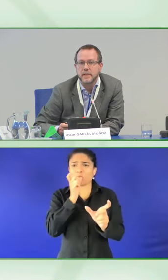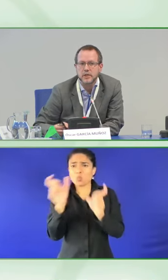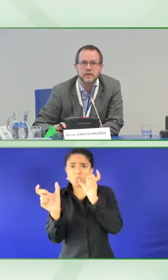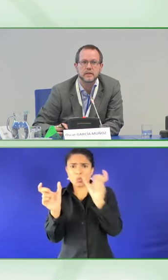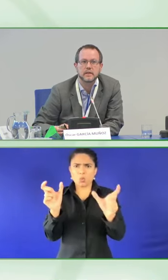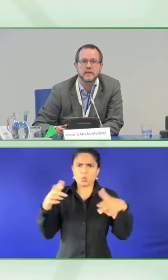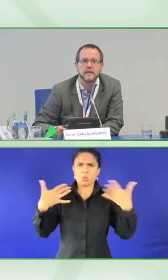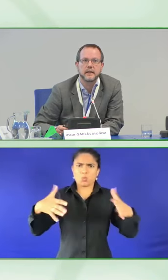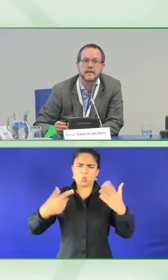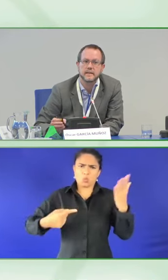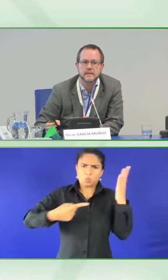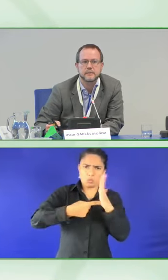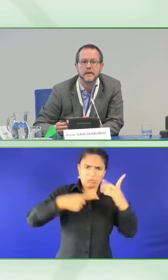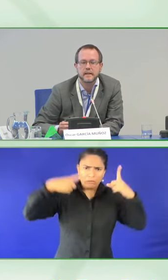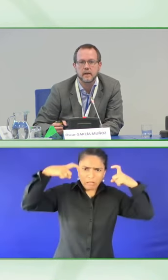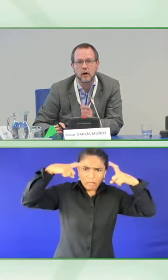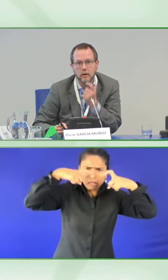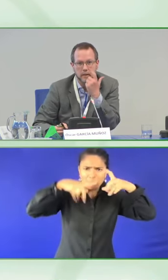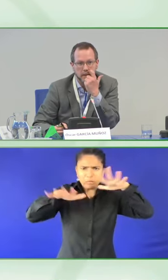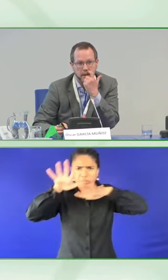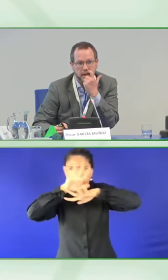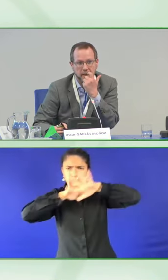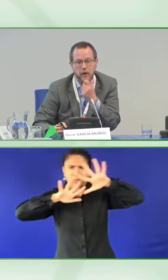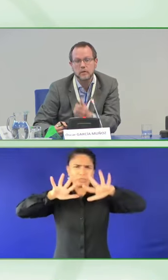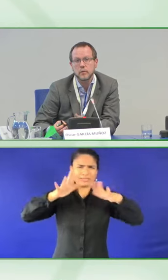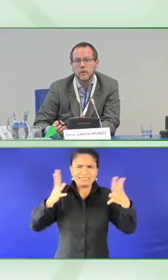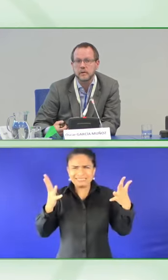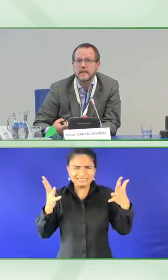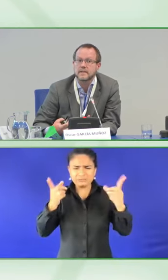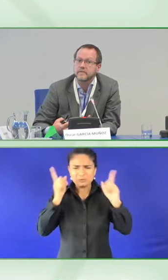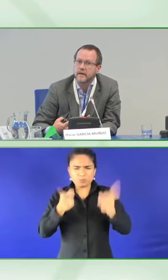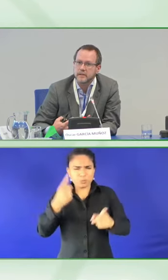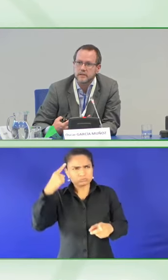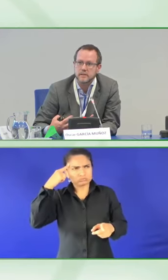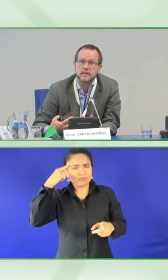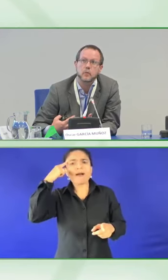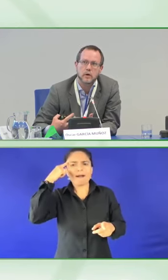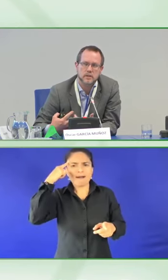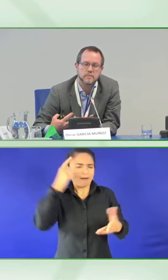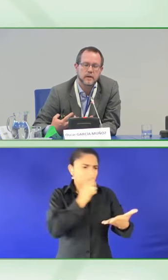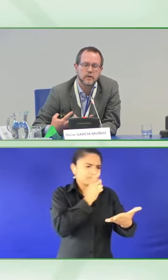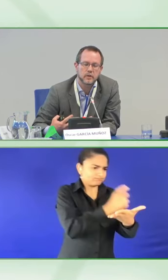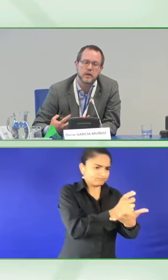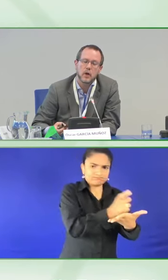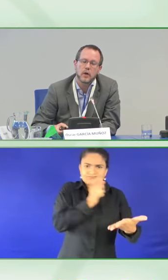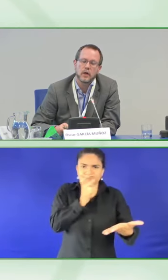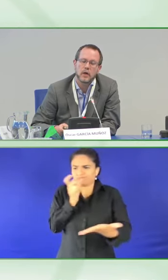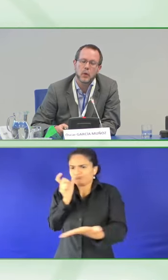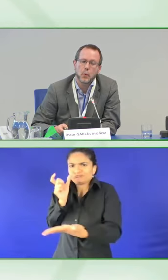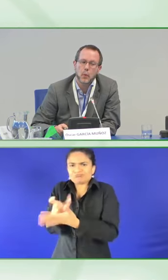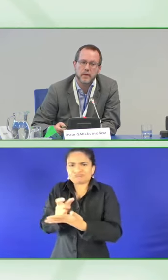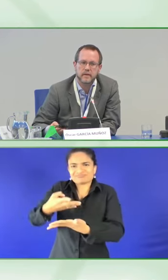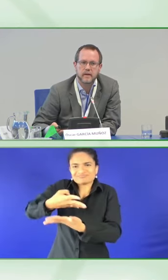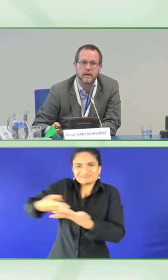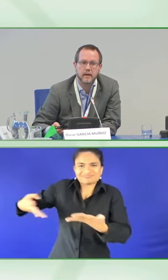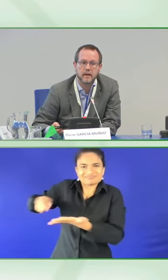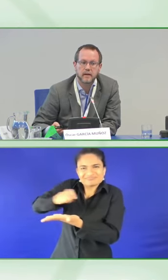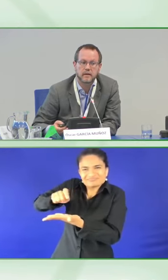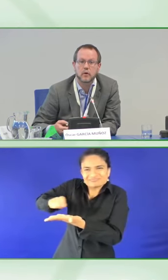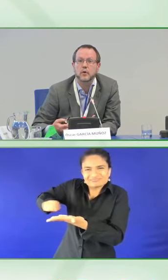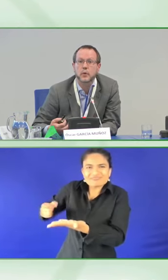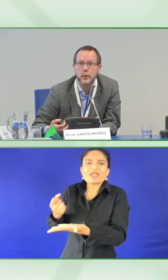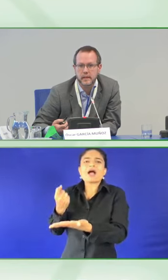And the picture, it is depending on the word. It functions, it works very good with